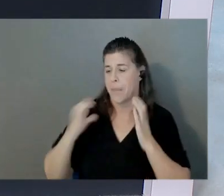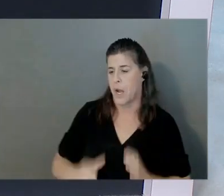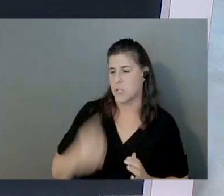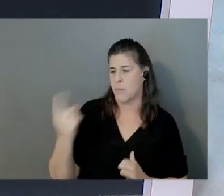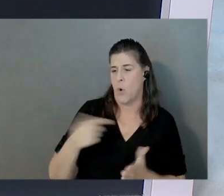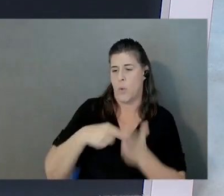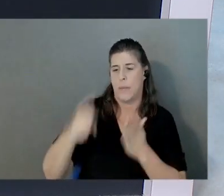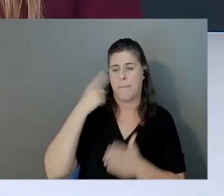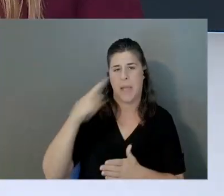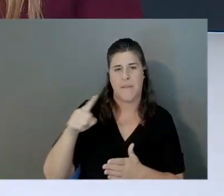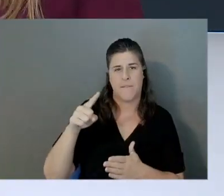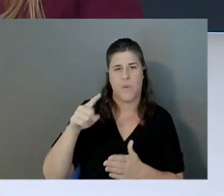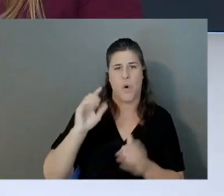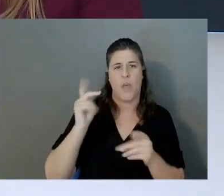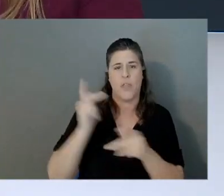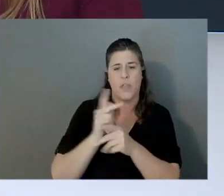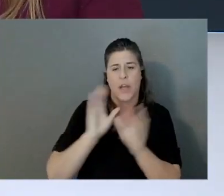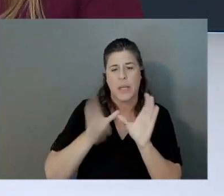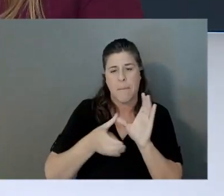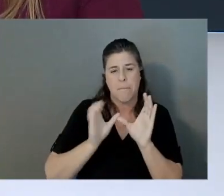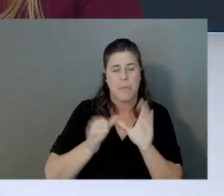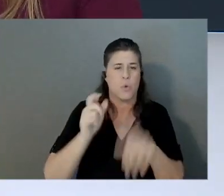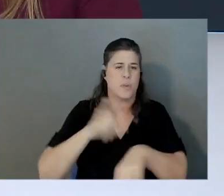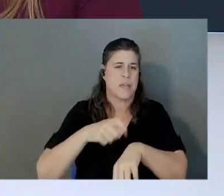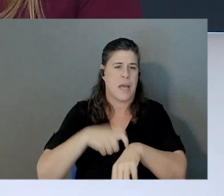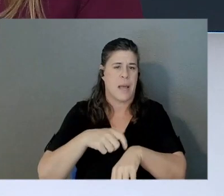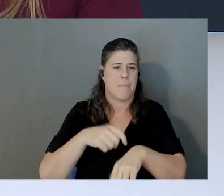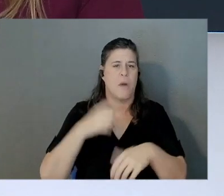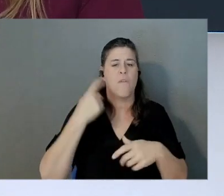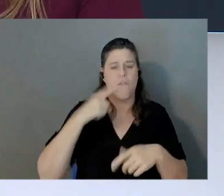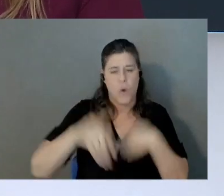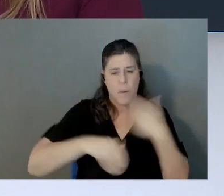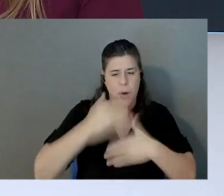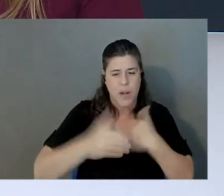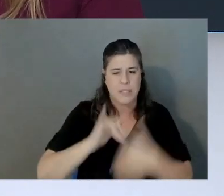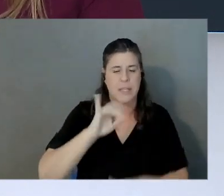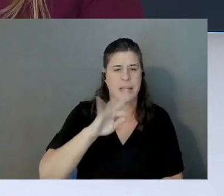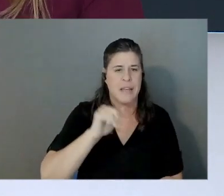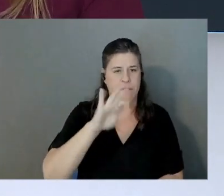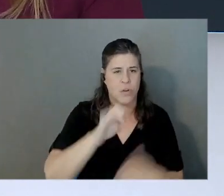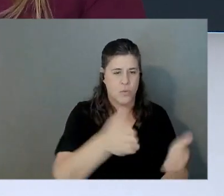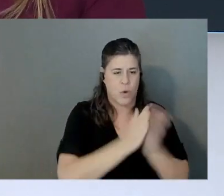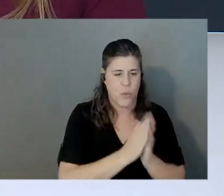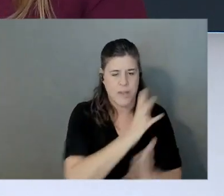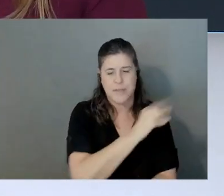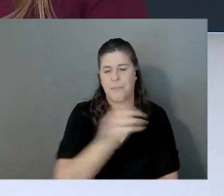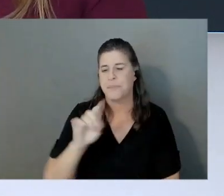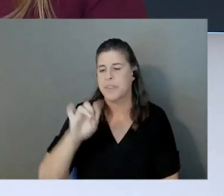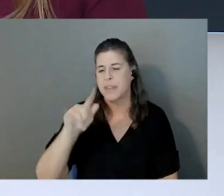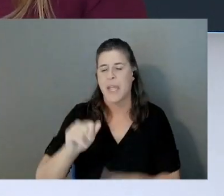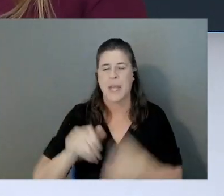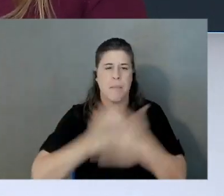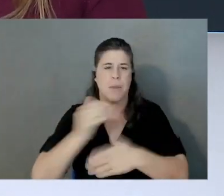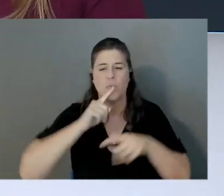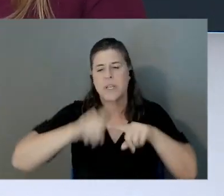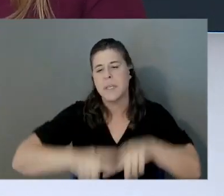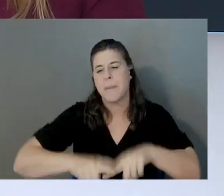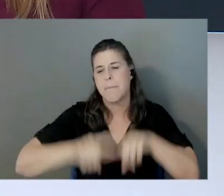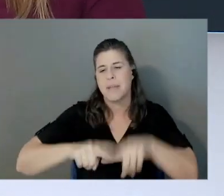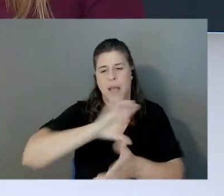the compute time which it takes to process the inference request and for data processing, which will depend on the payload size that they use.